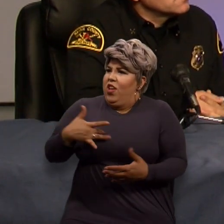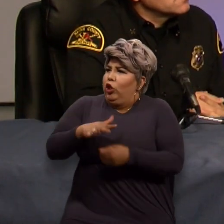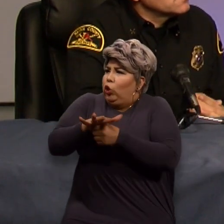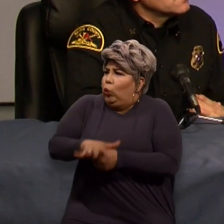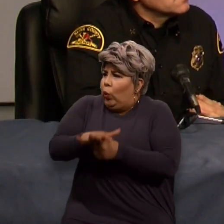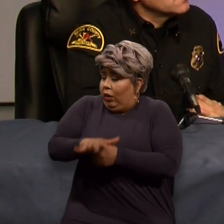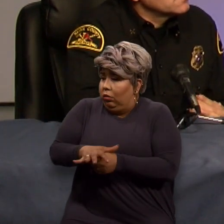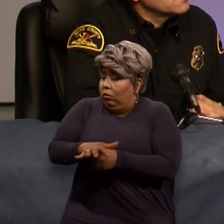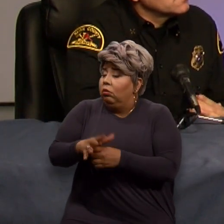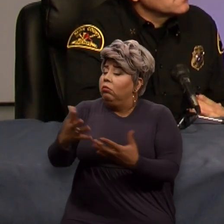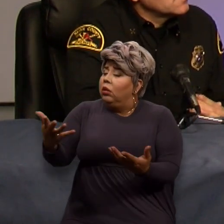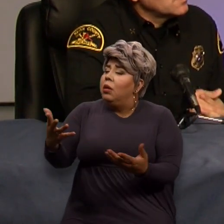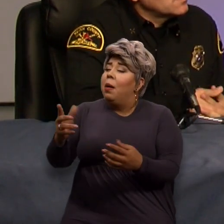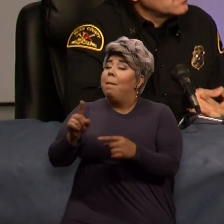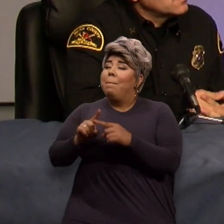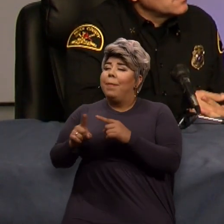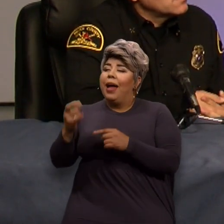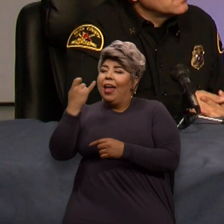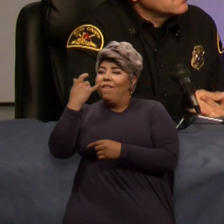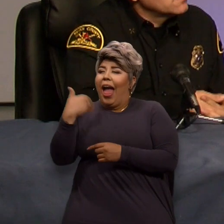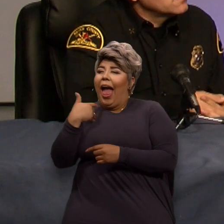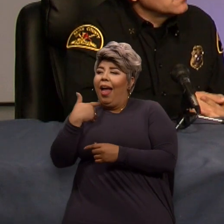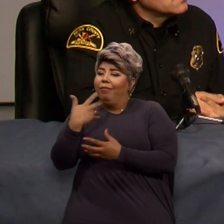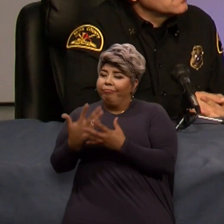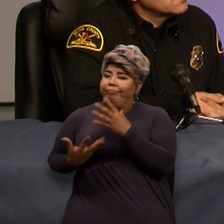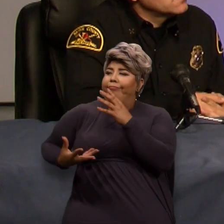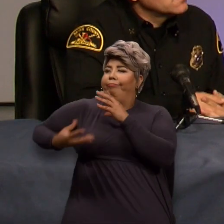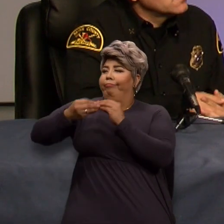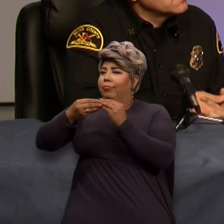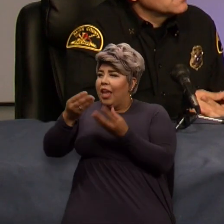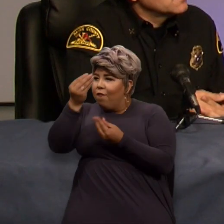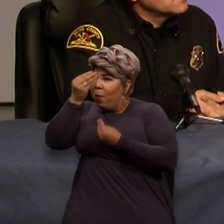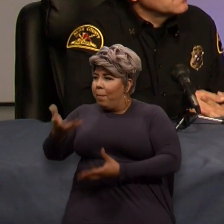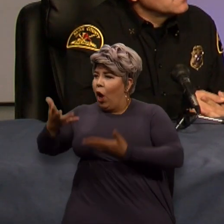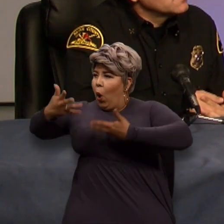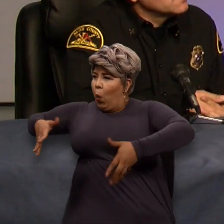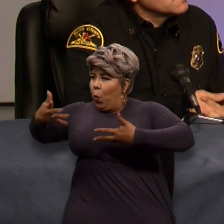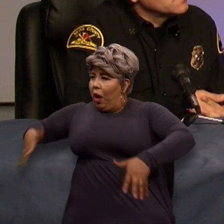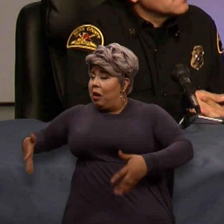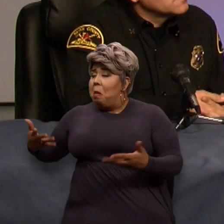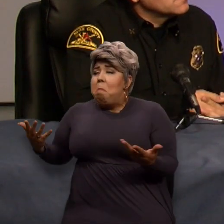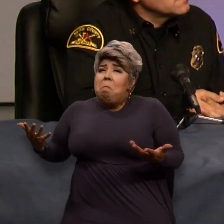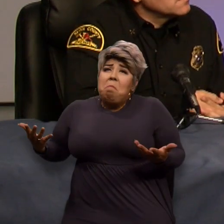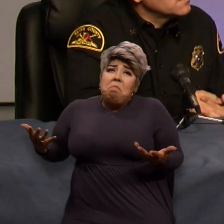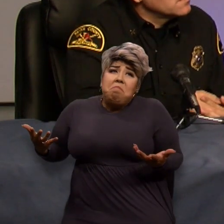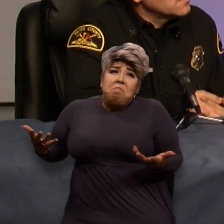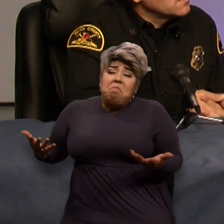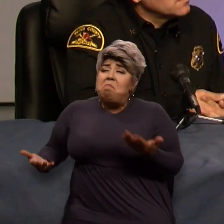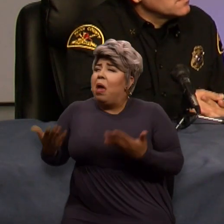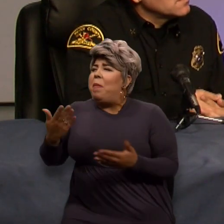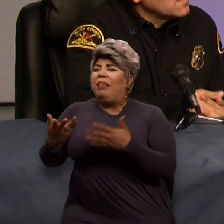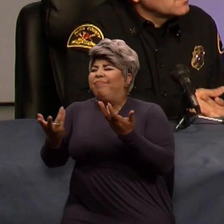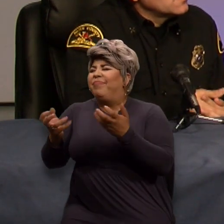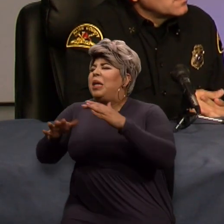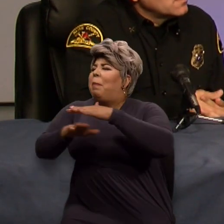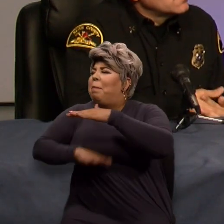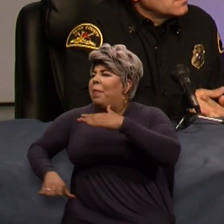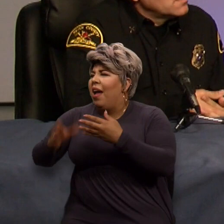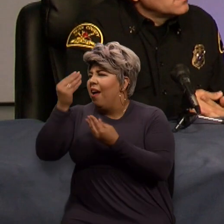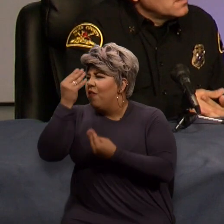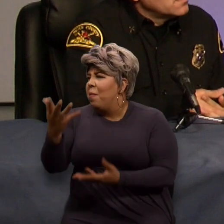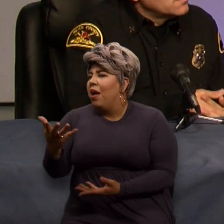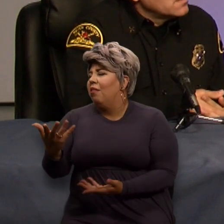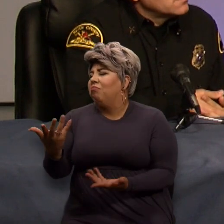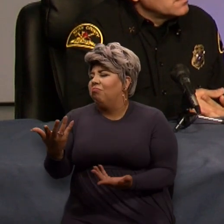How important is it for you to just have that information just ahead of time, even if it's basic stuff where you're not